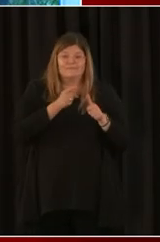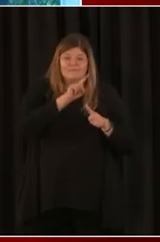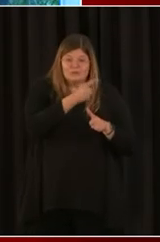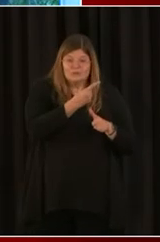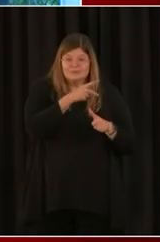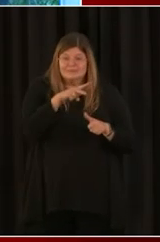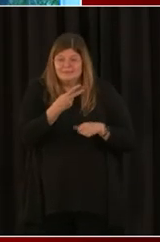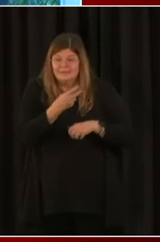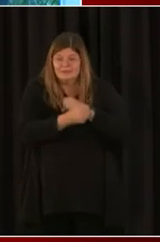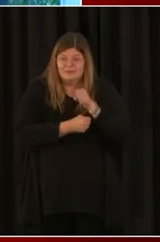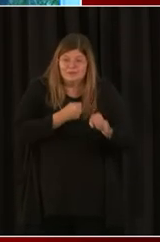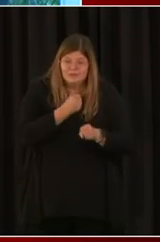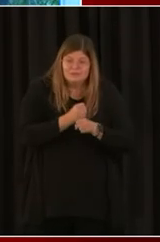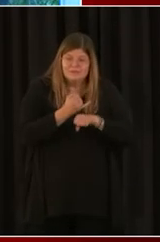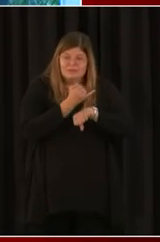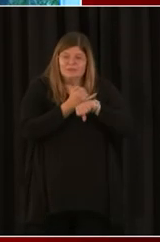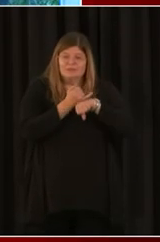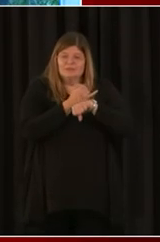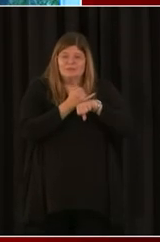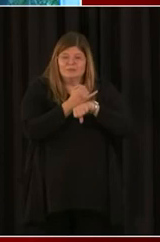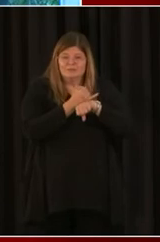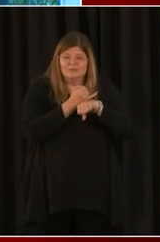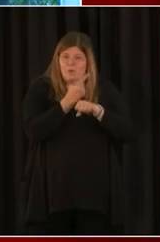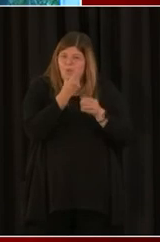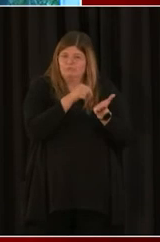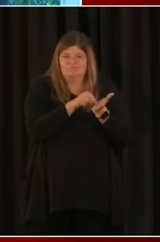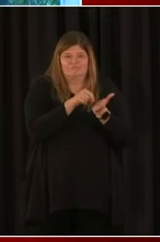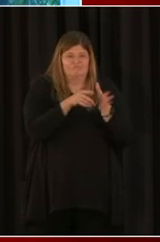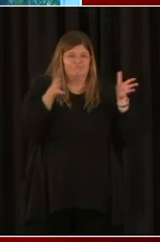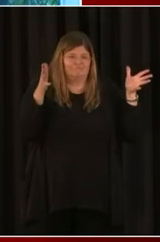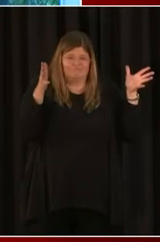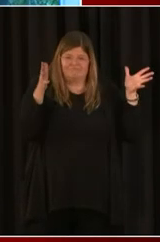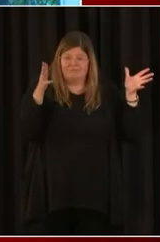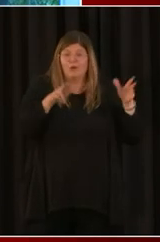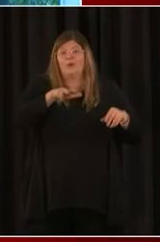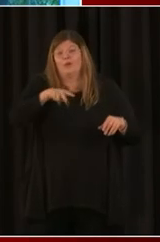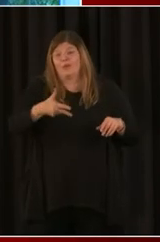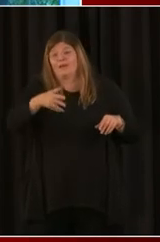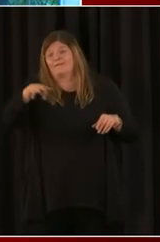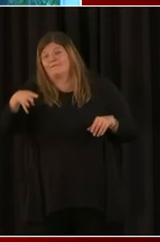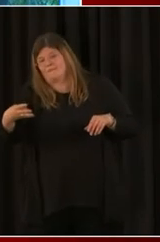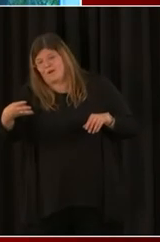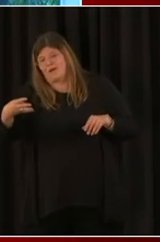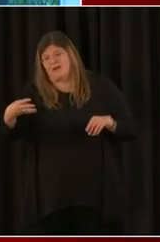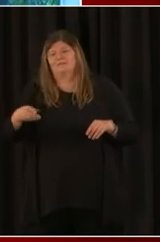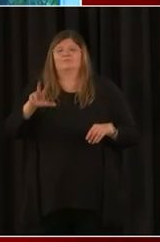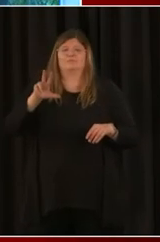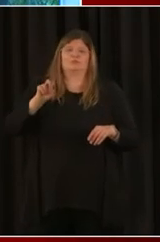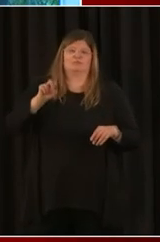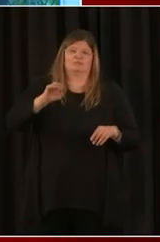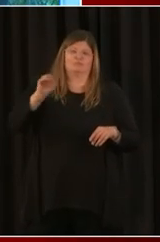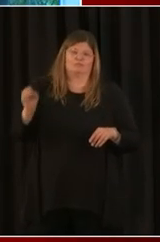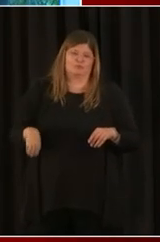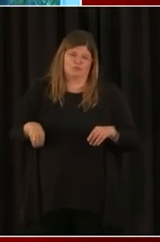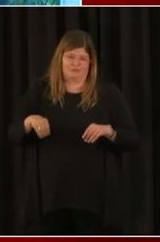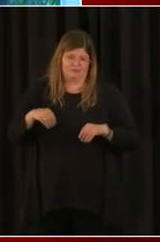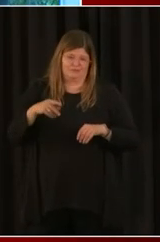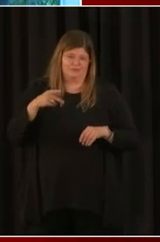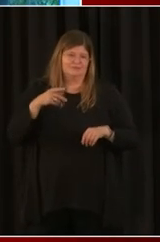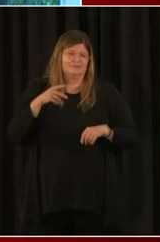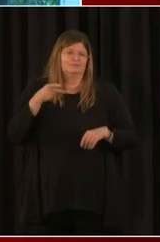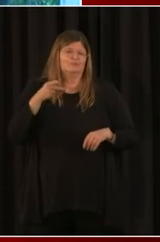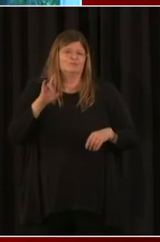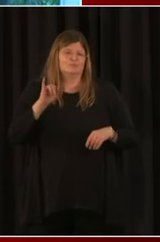making an interest-only payment. In years three and four, you're making a 30% principal curtailment